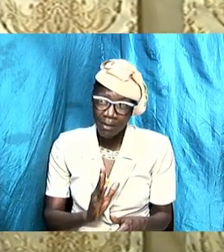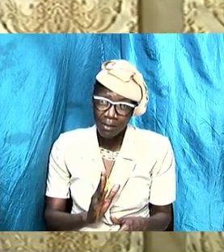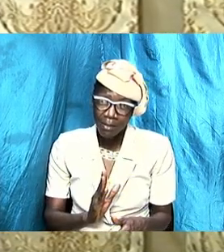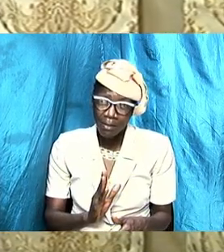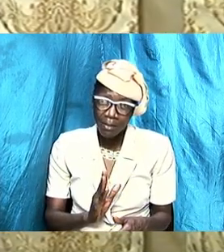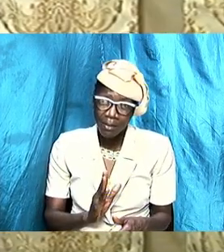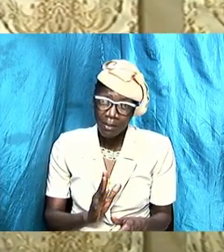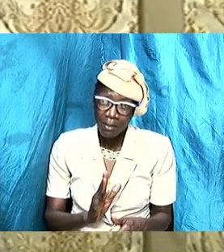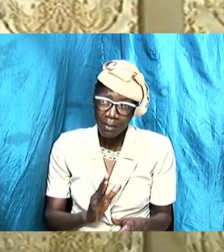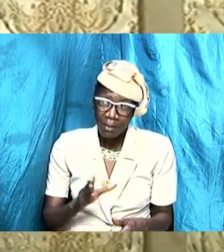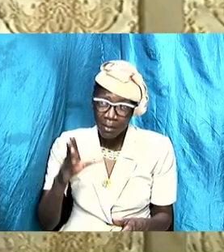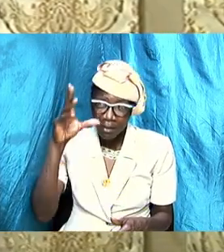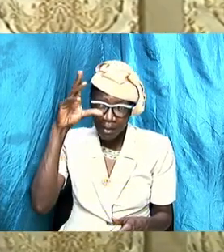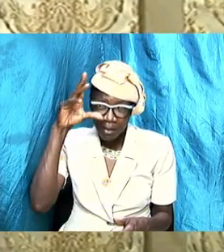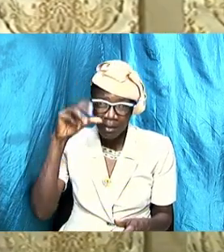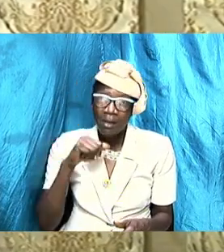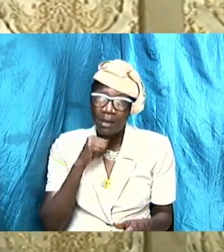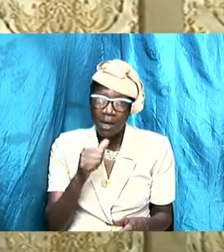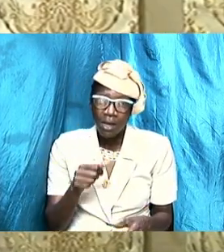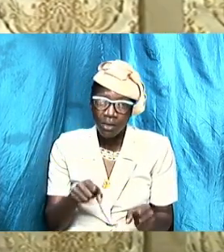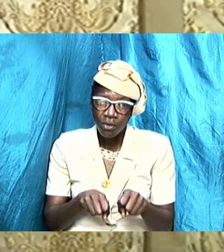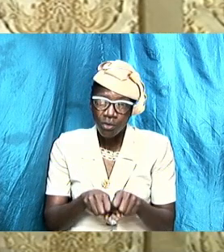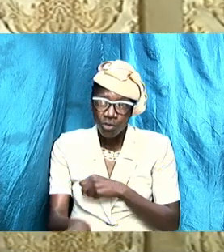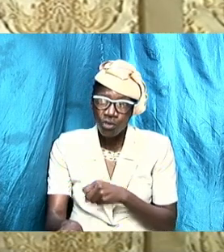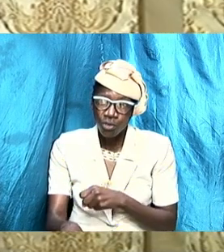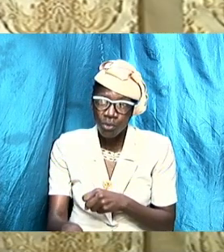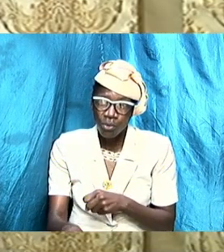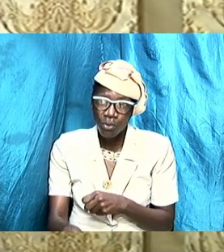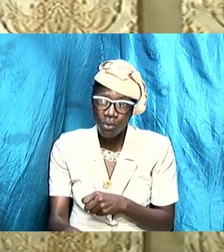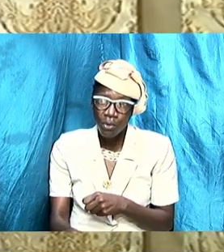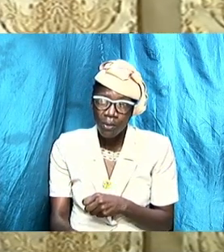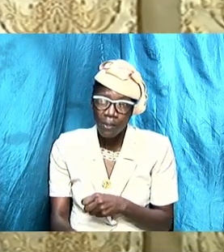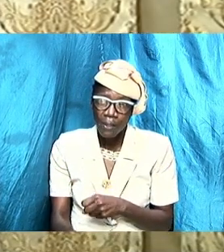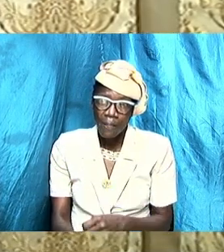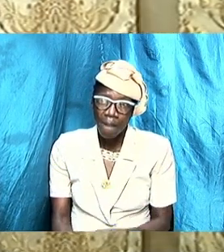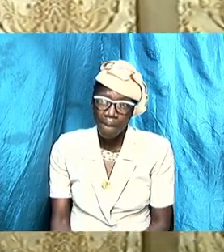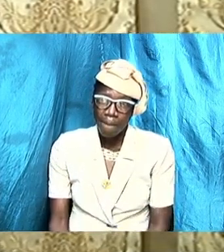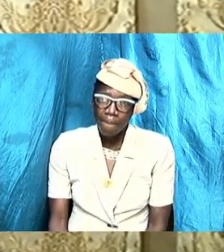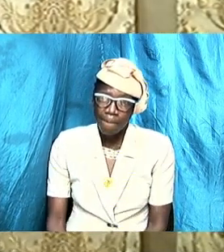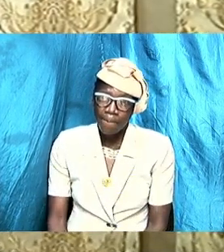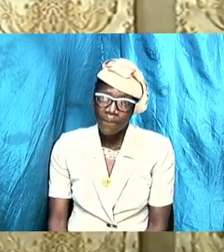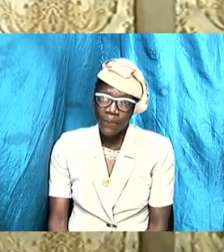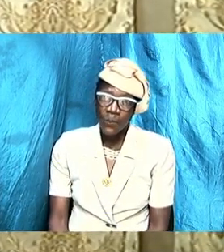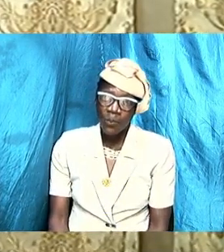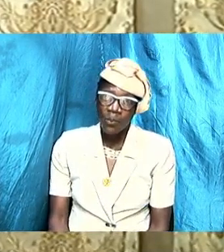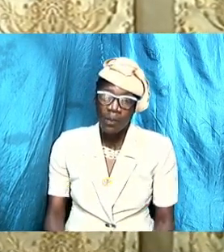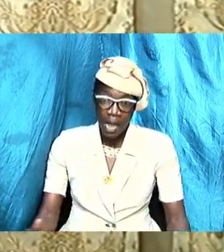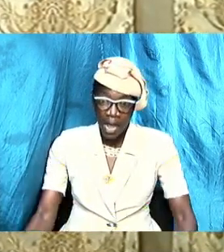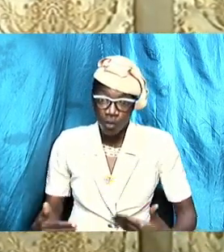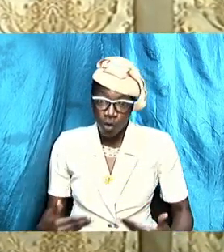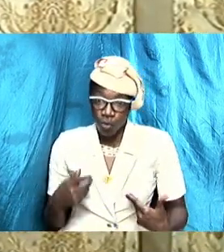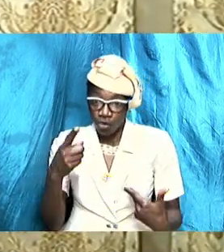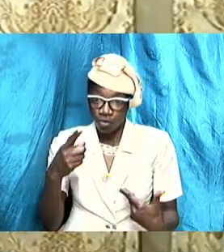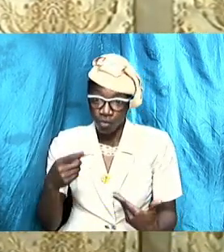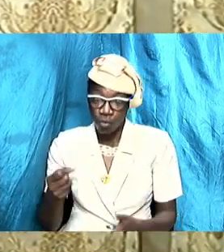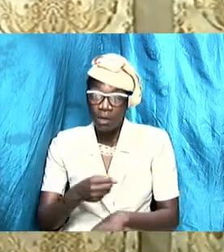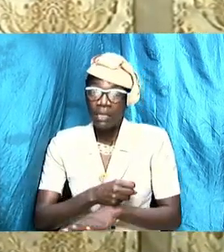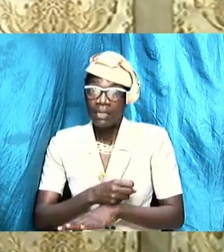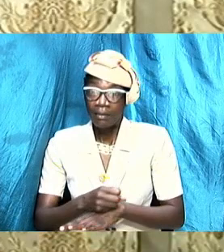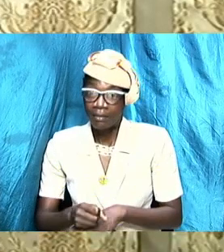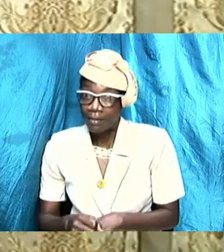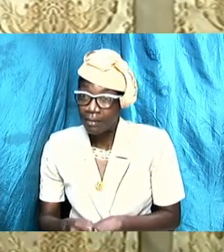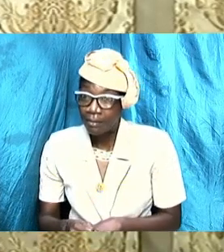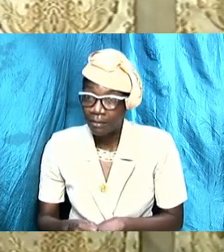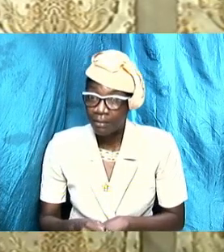is not so. So I want to encourage you, saints of the Most High God. I want to encourage